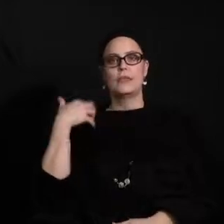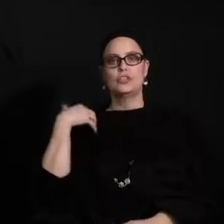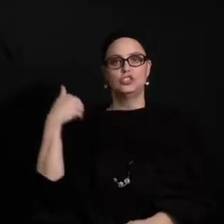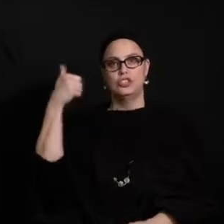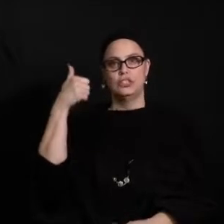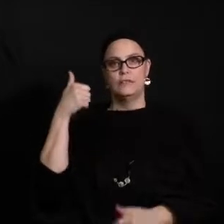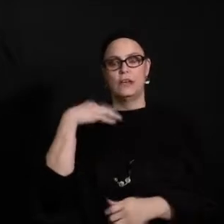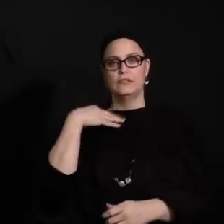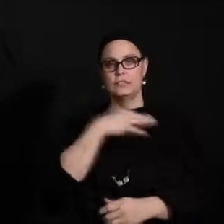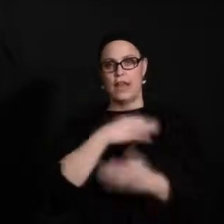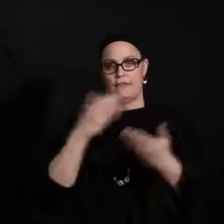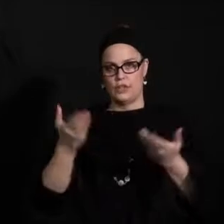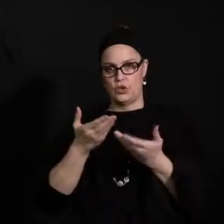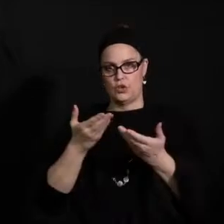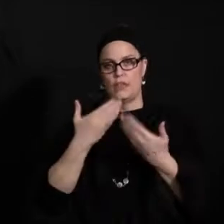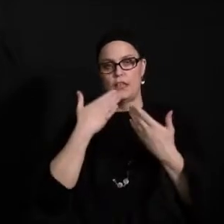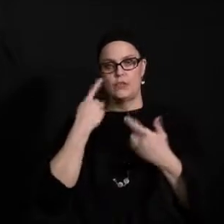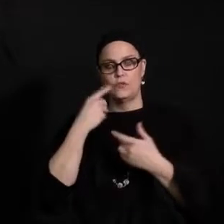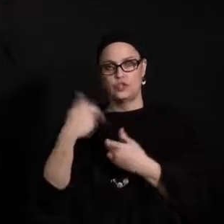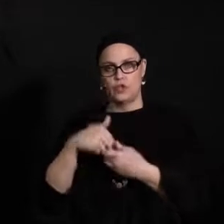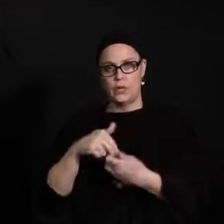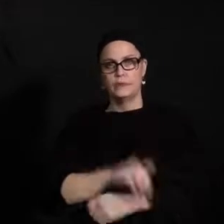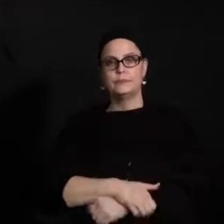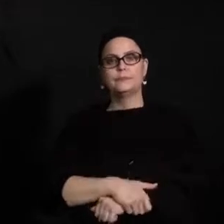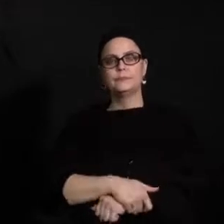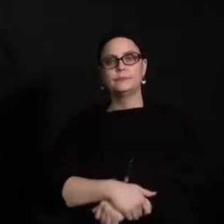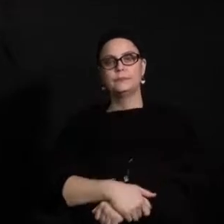here at St. Paul Public Schools. Thanks for joining us.